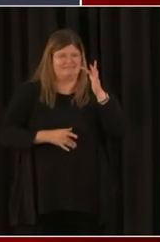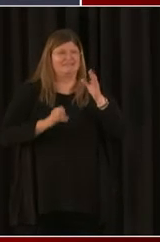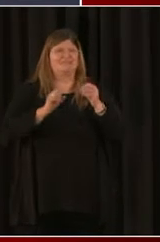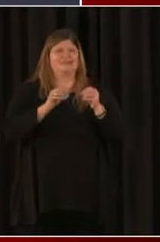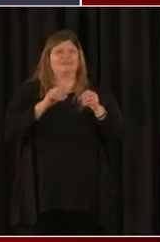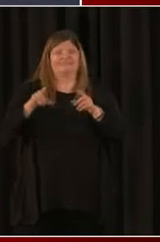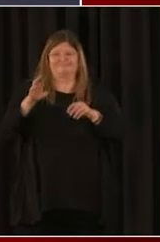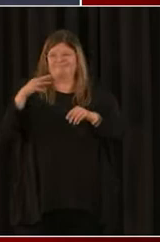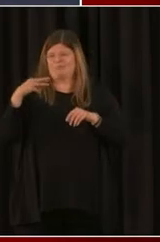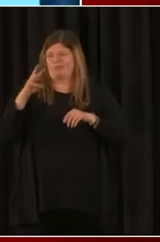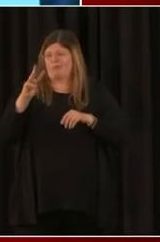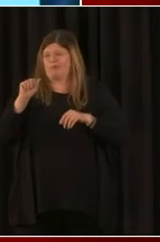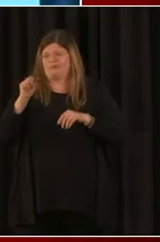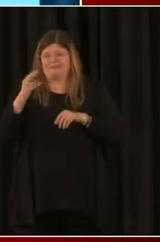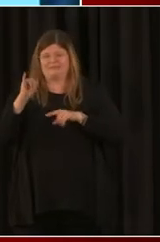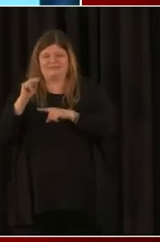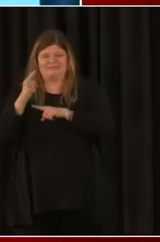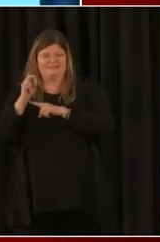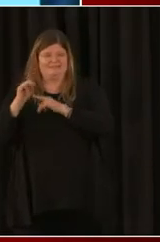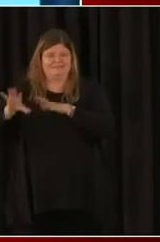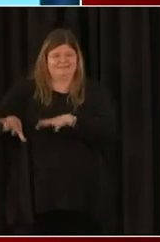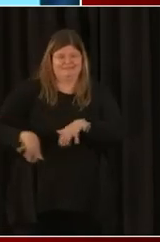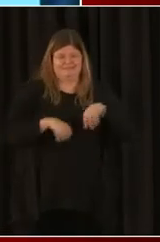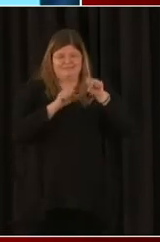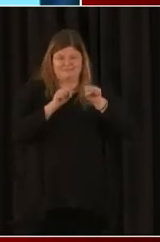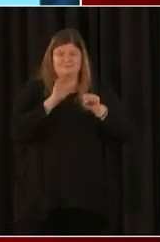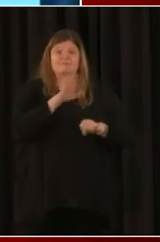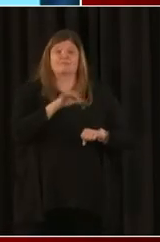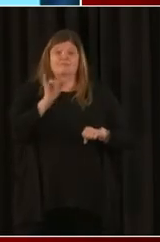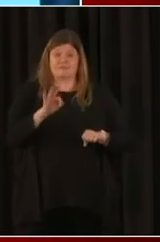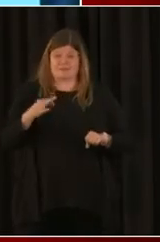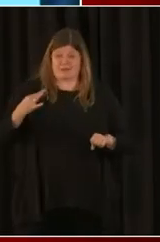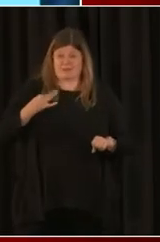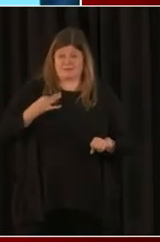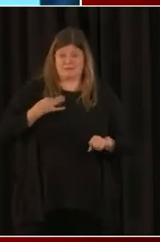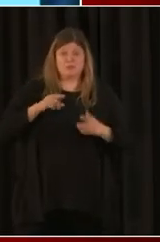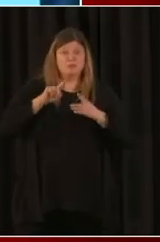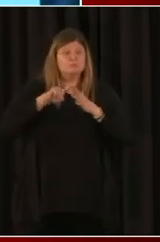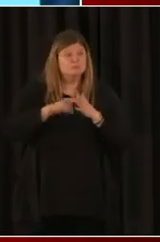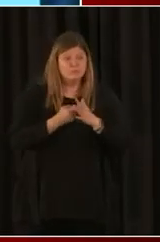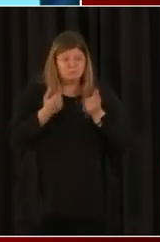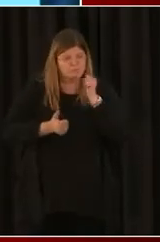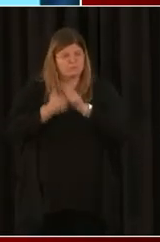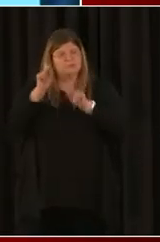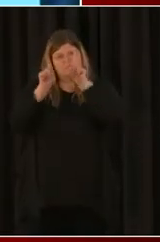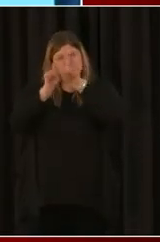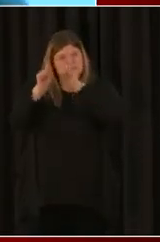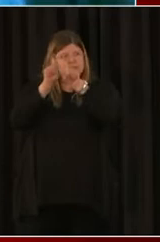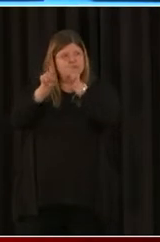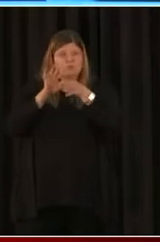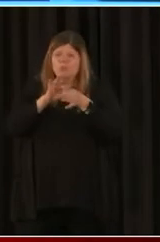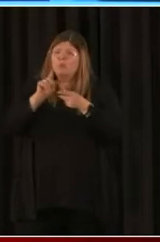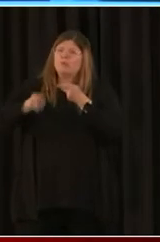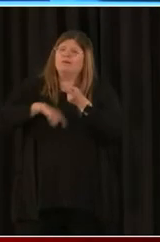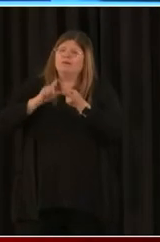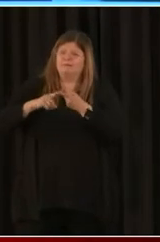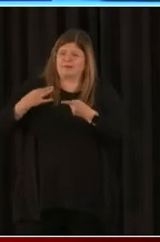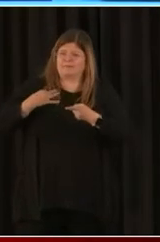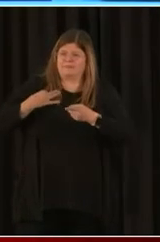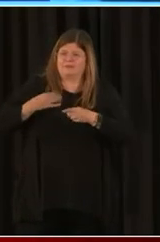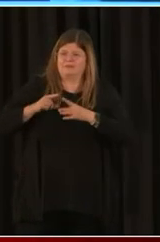the application, when will the application start? We don't know when the portal will officially be opened.